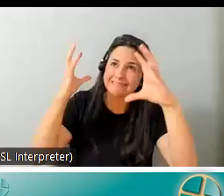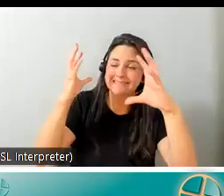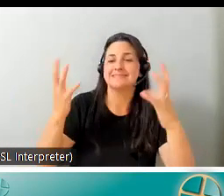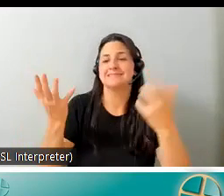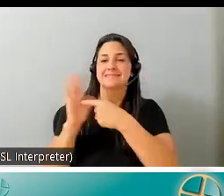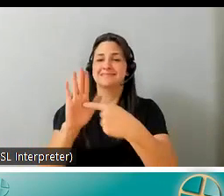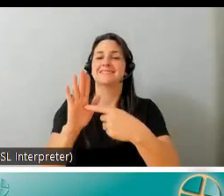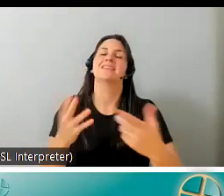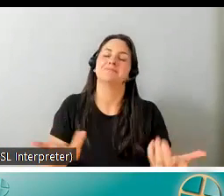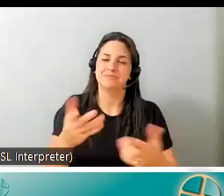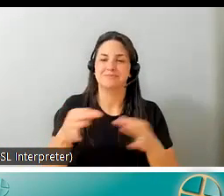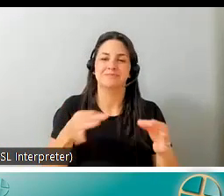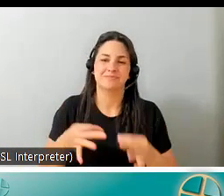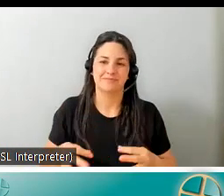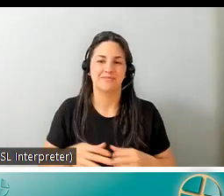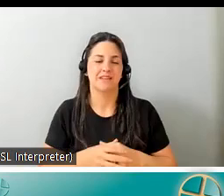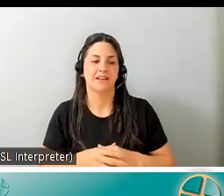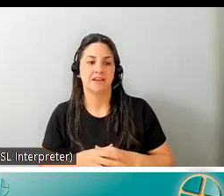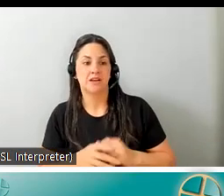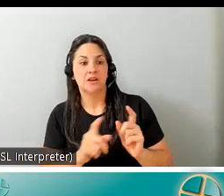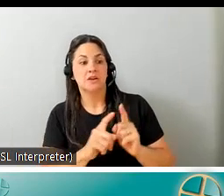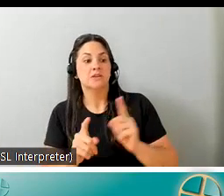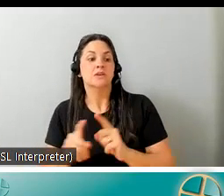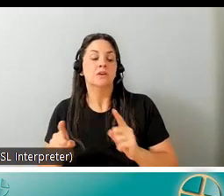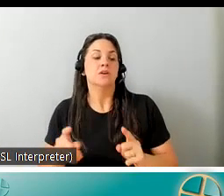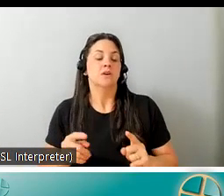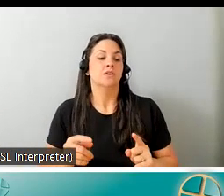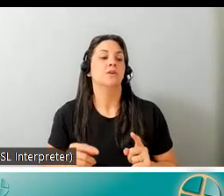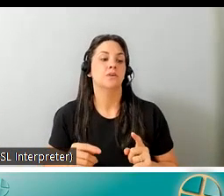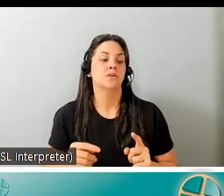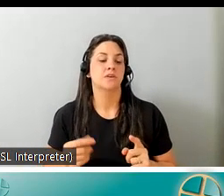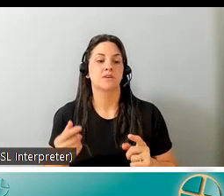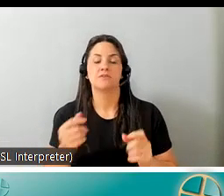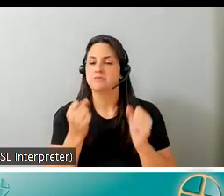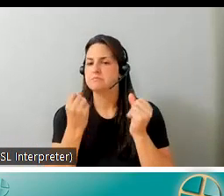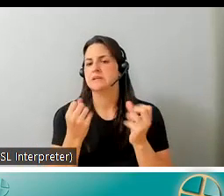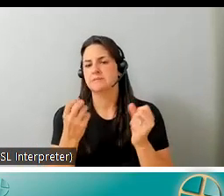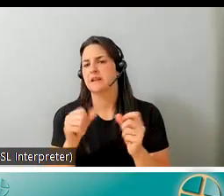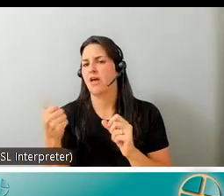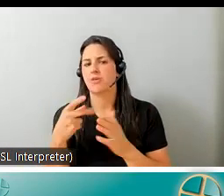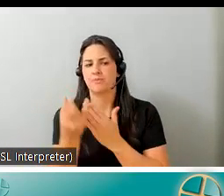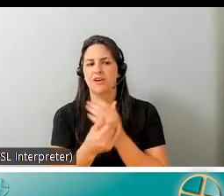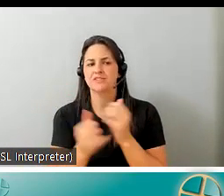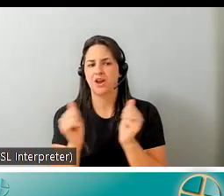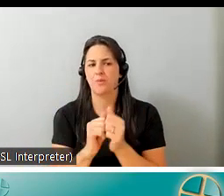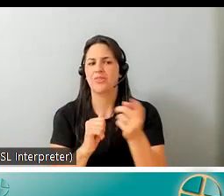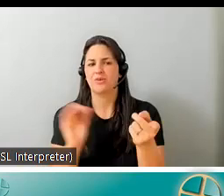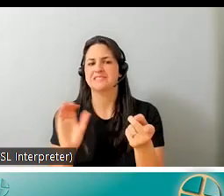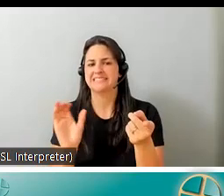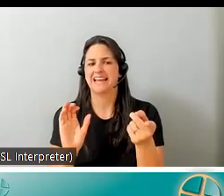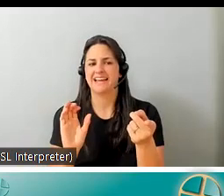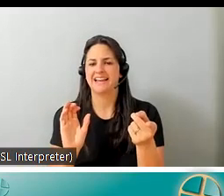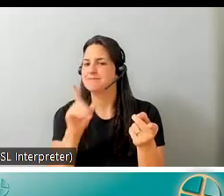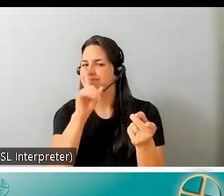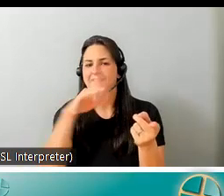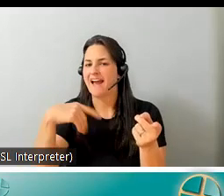letting her explain i've also done like a bunch of other um projects with with christine that uh i haven't told